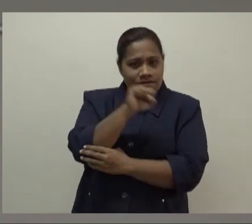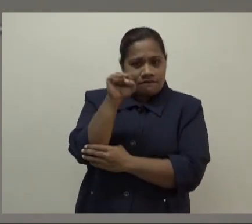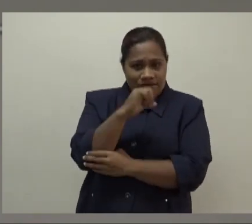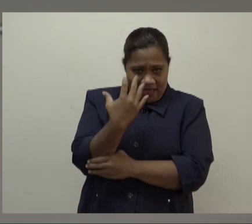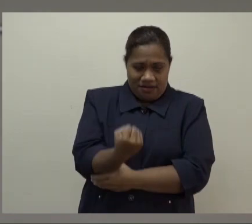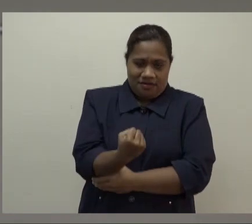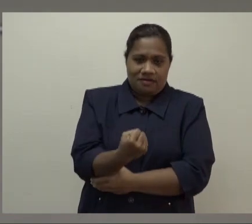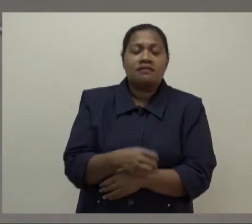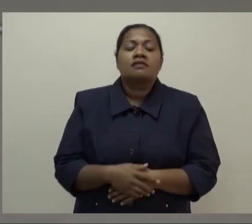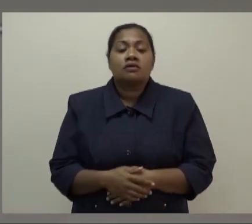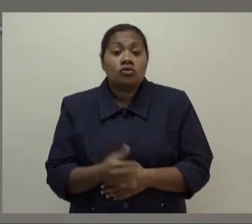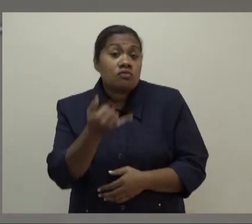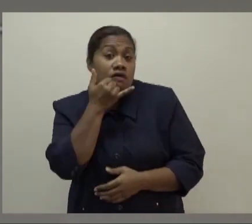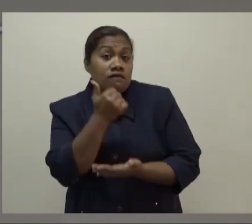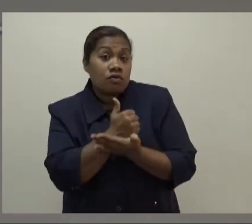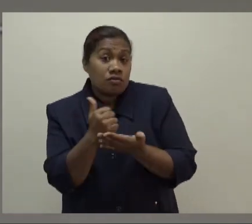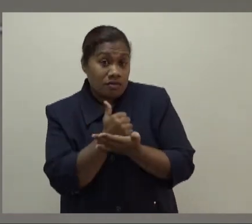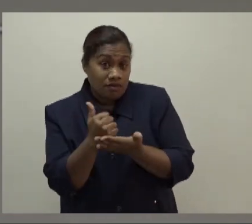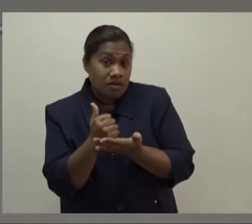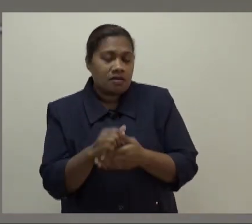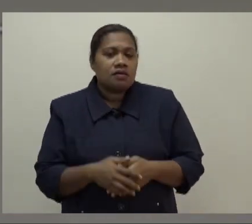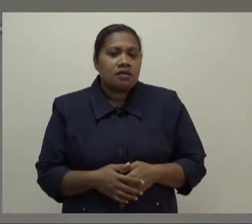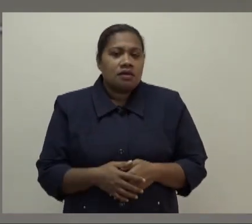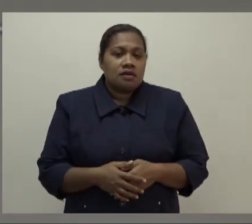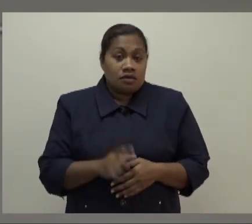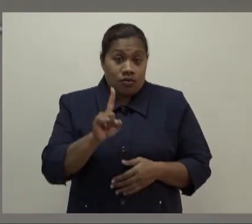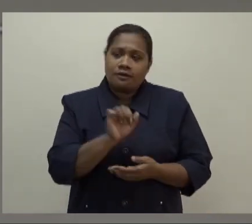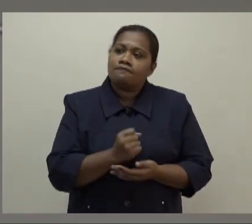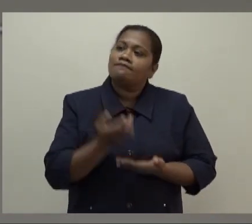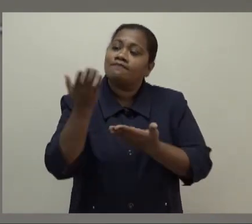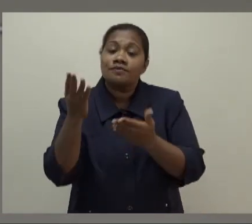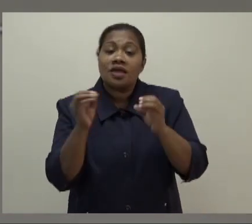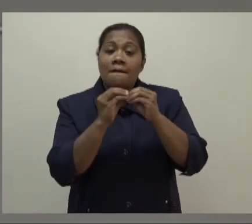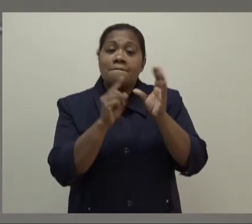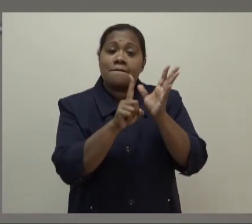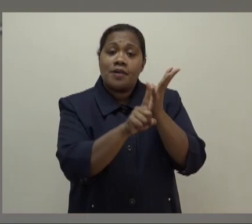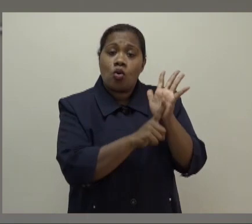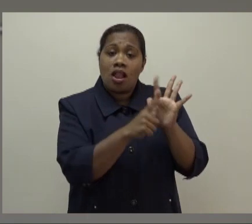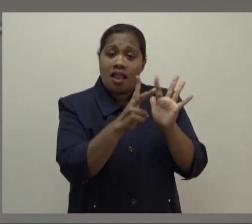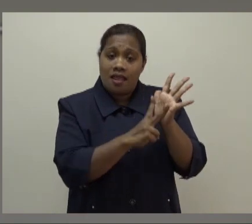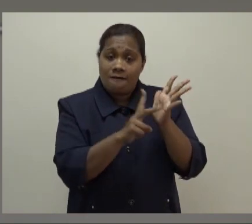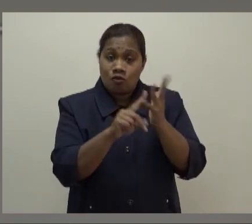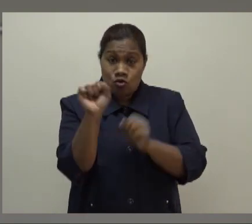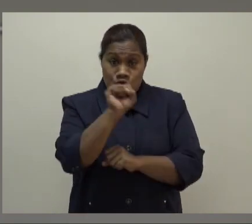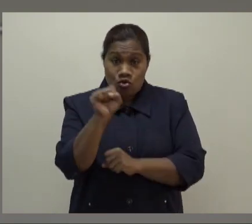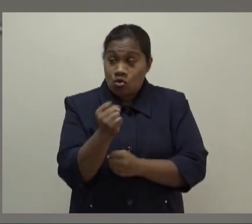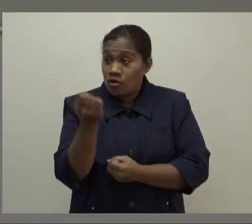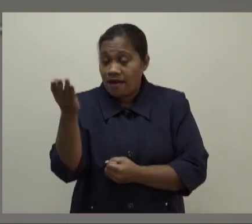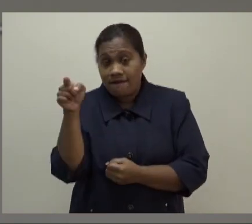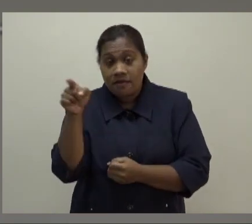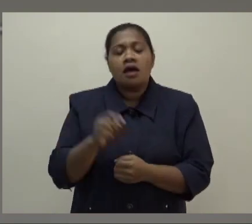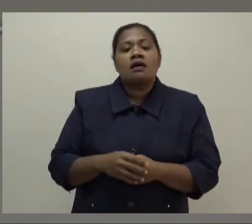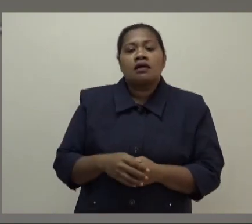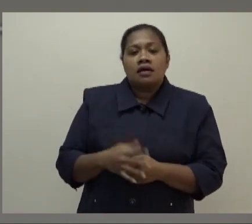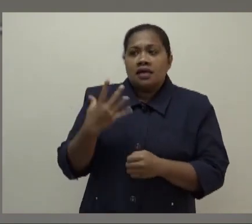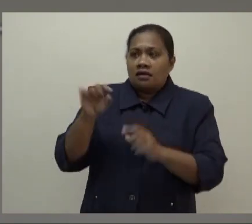So those phone numbers, so if we push out one to Mbao Levo Police Post, the vehicle will have the signage